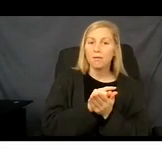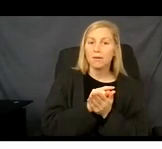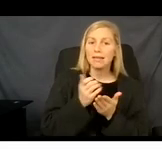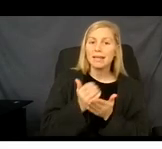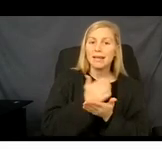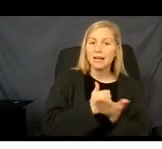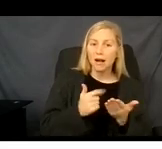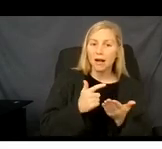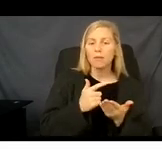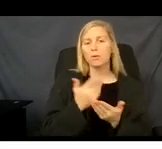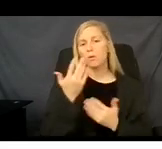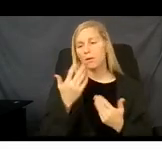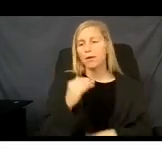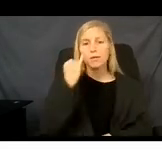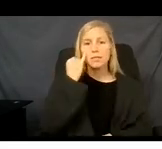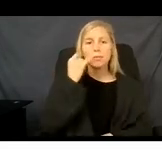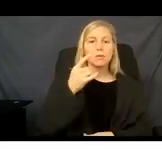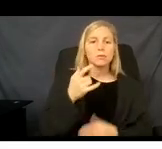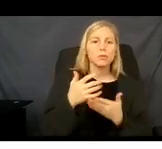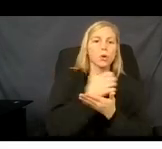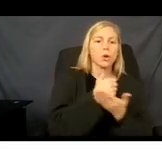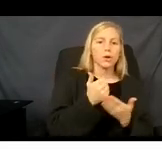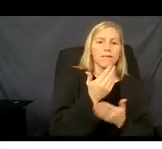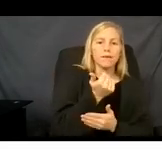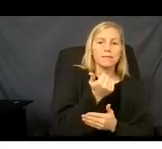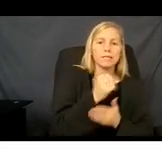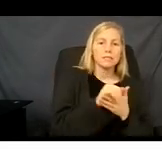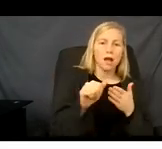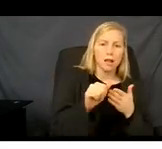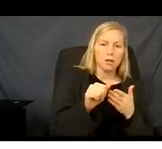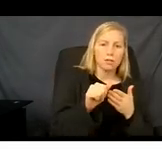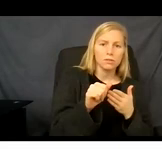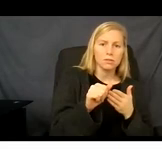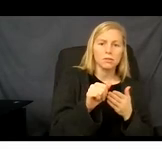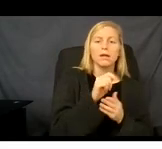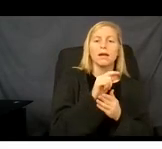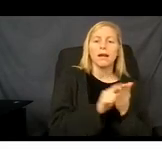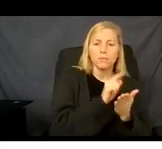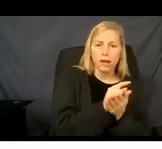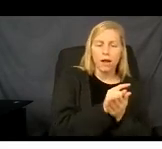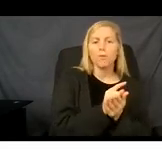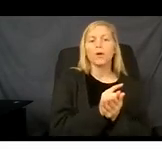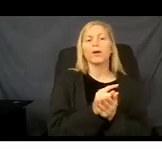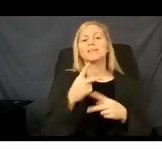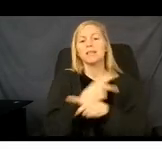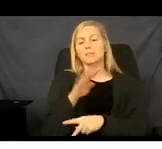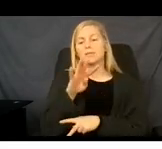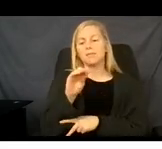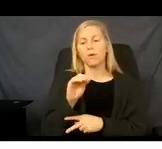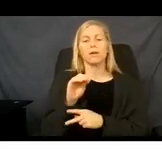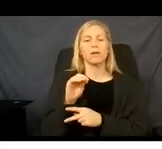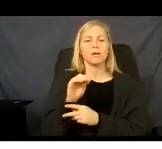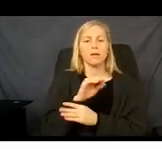40 hours a week. We just put in $15 an hour, 40 hours a week, and the system would help you to